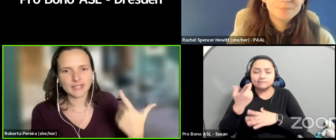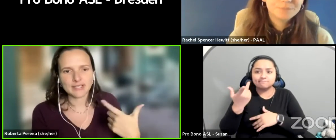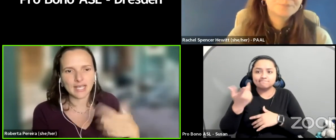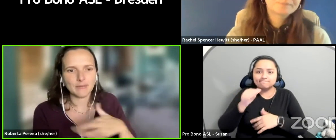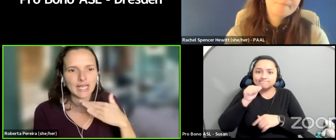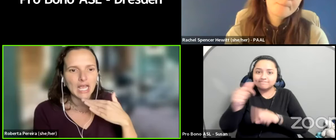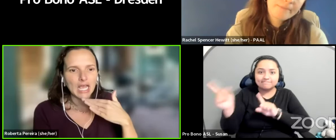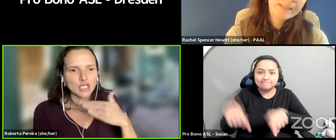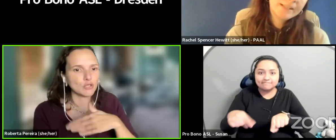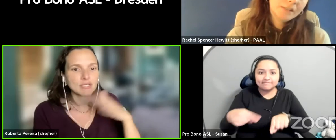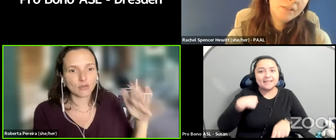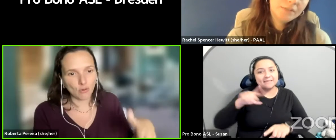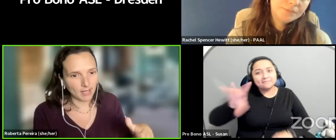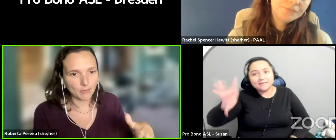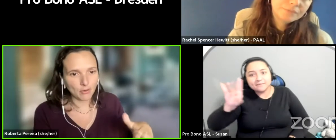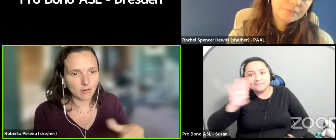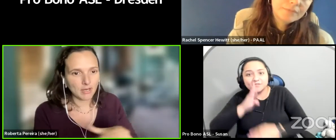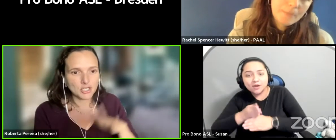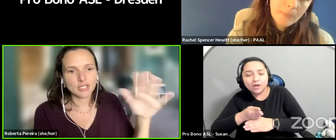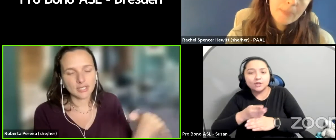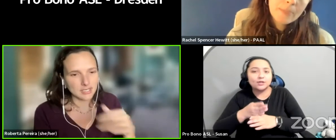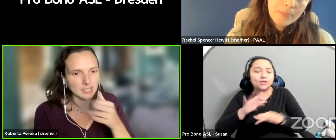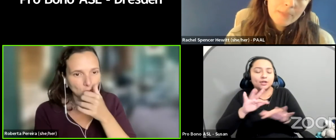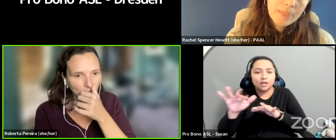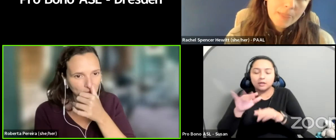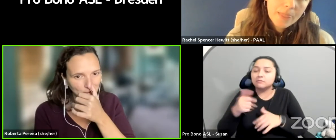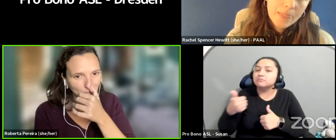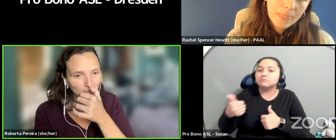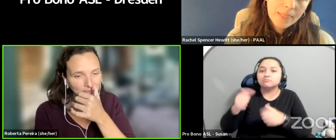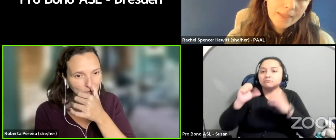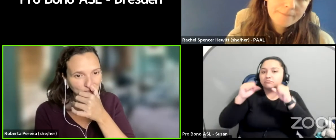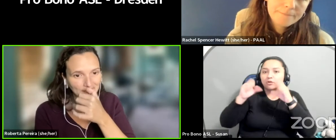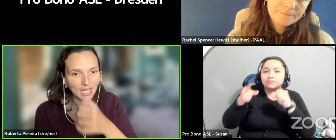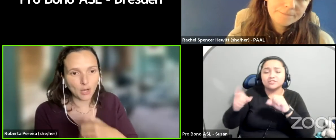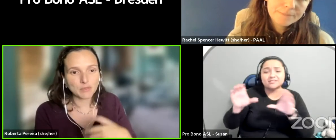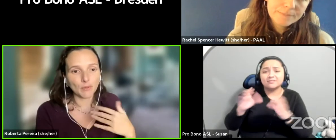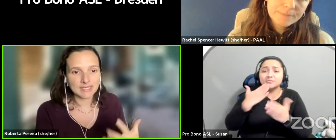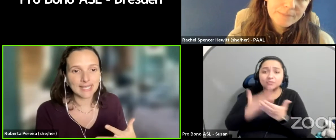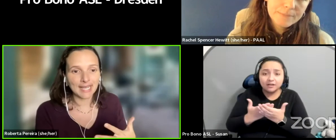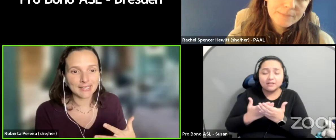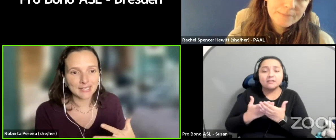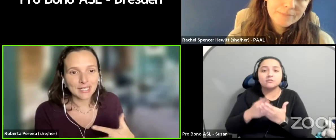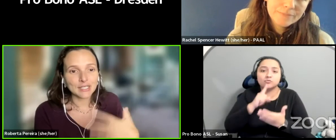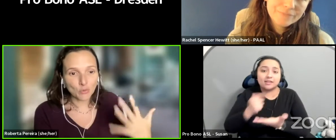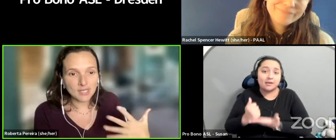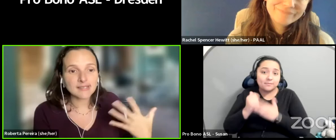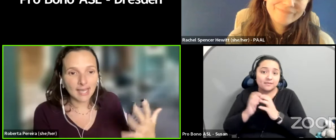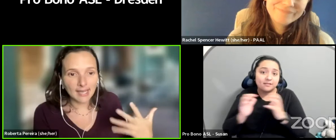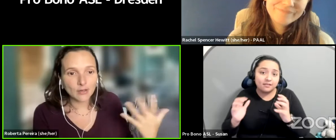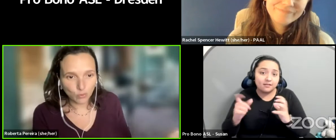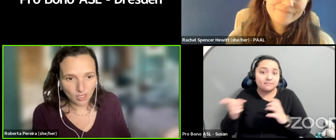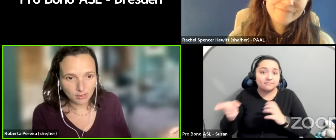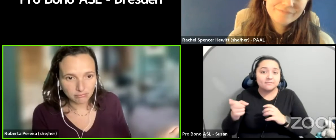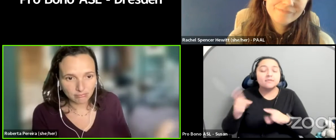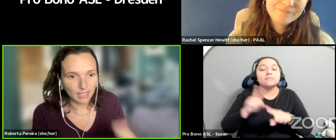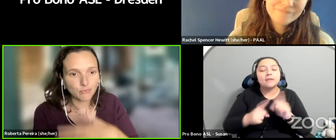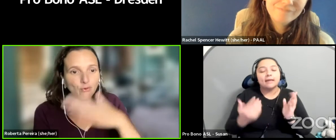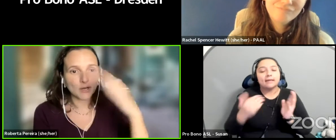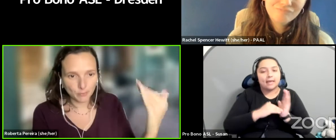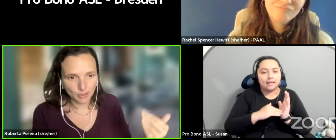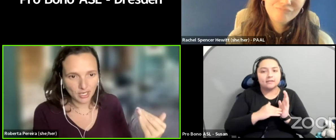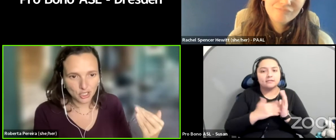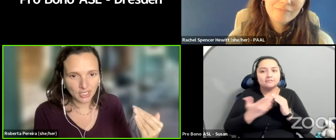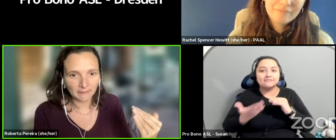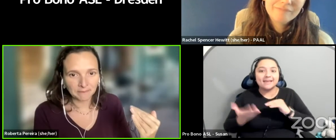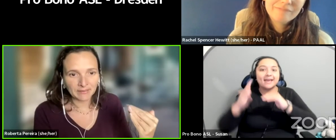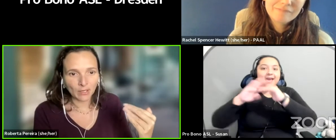that we have the break at this time? Like she was incredible and she did this incredibly well. And that really helped. But once again, there was added work like